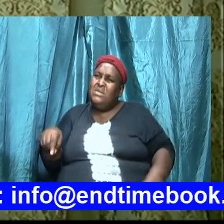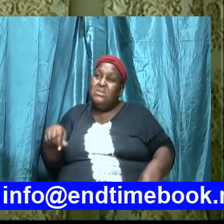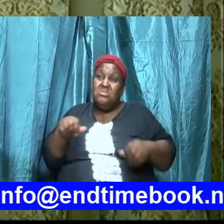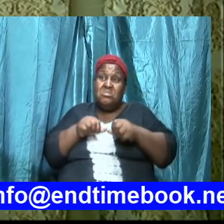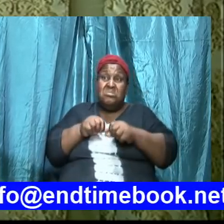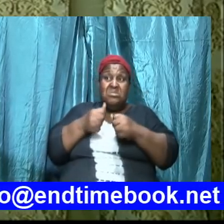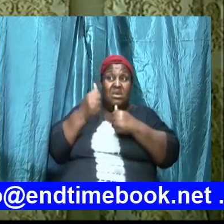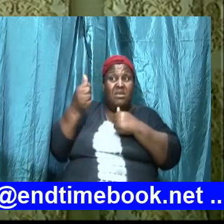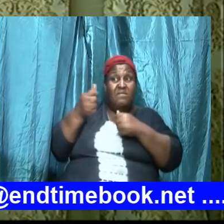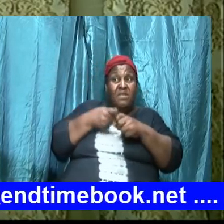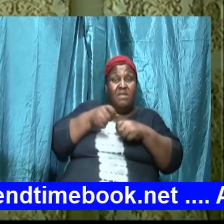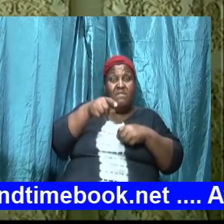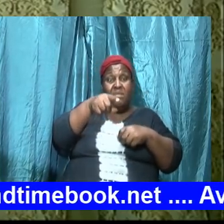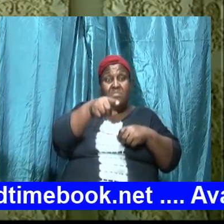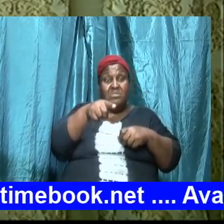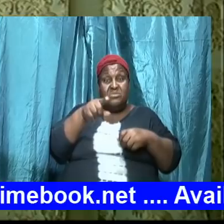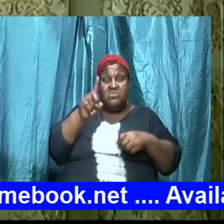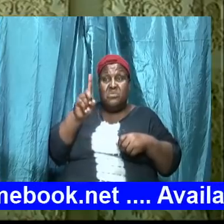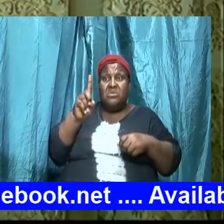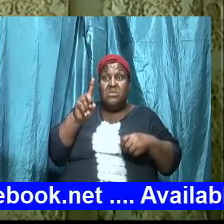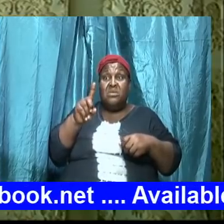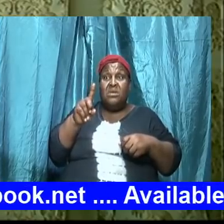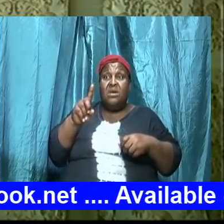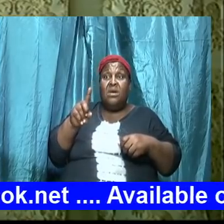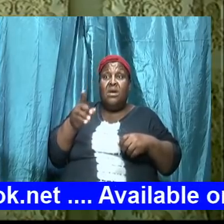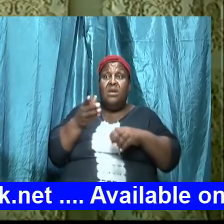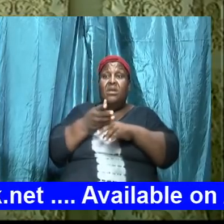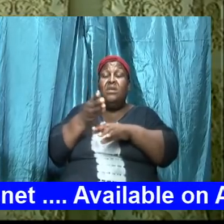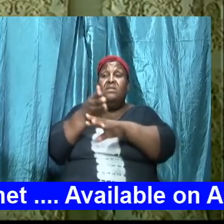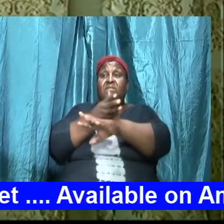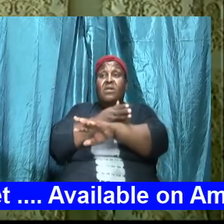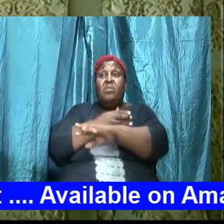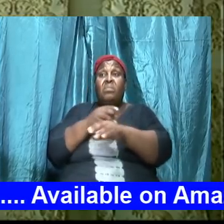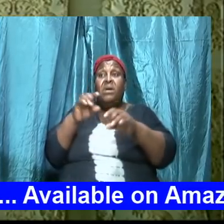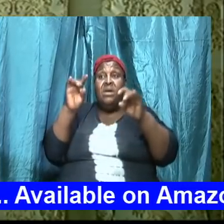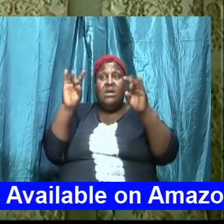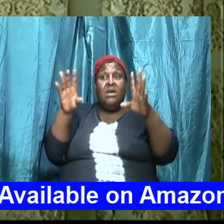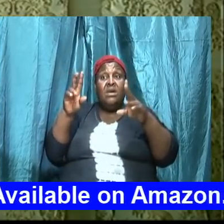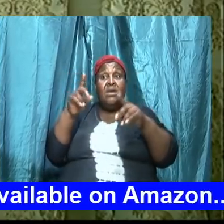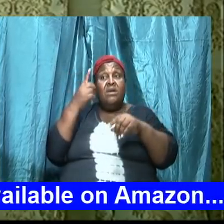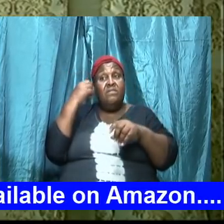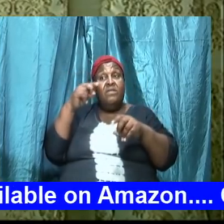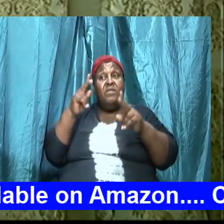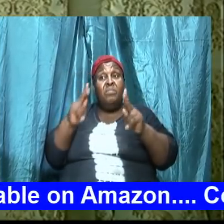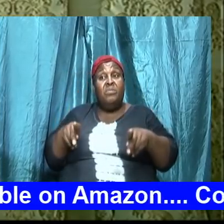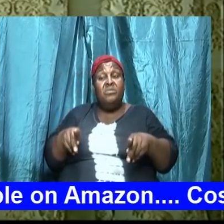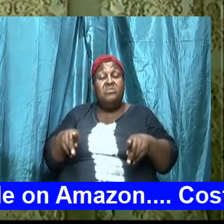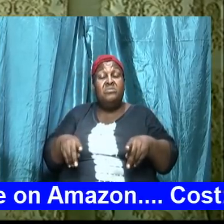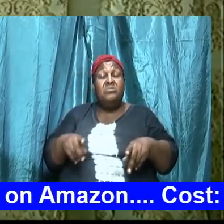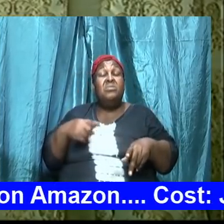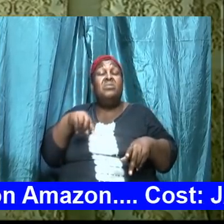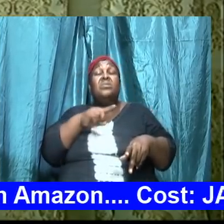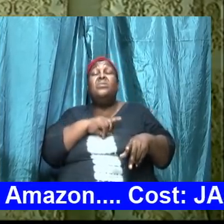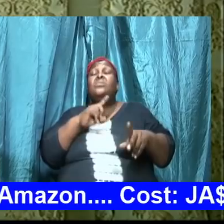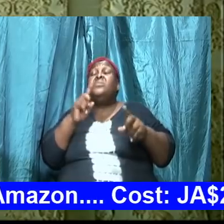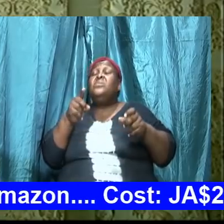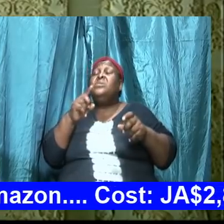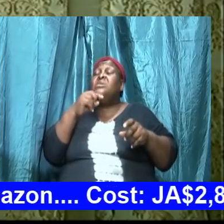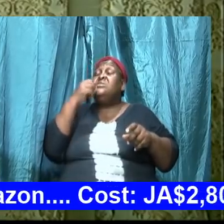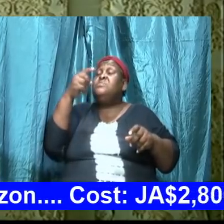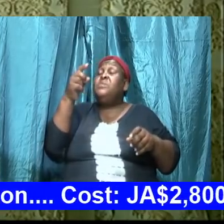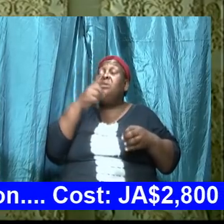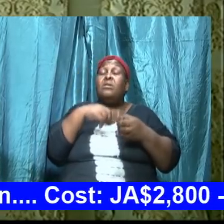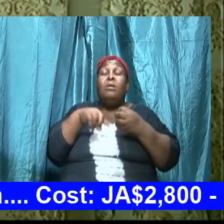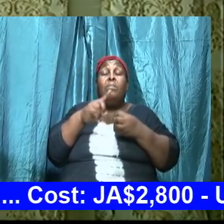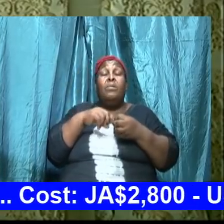far from that one because this and this and it just develop a hatred for the person it is weak we are going to talk about the practical